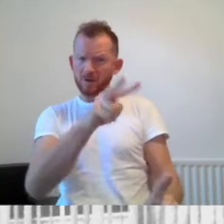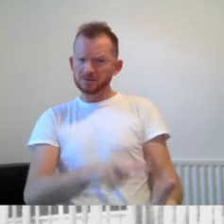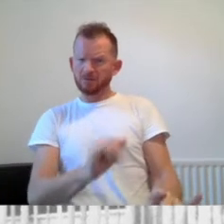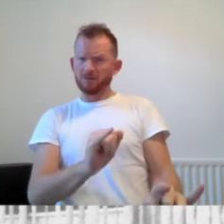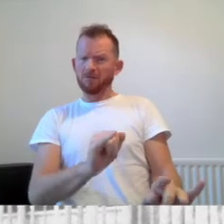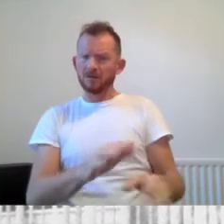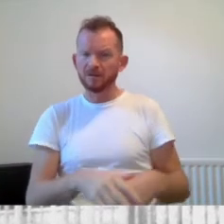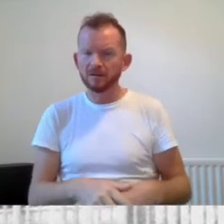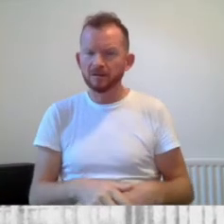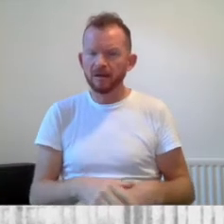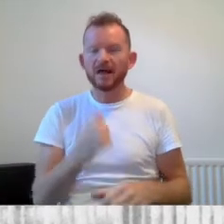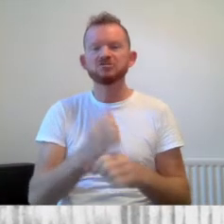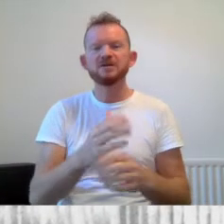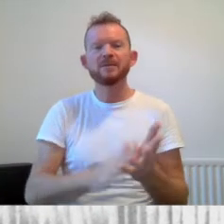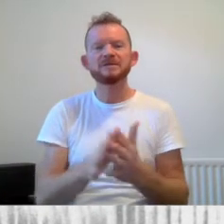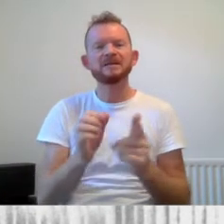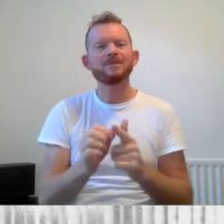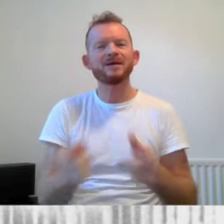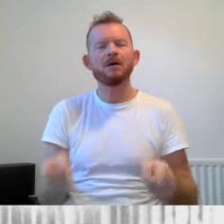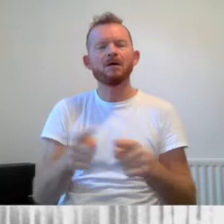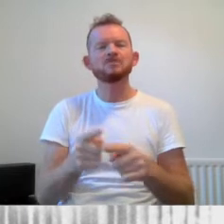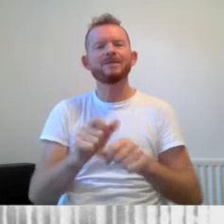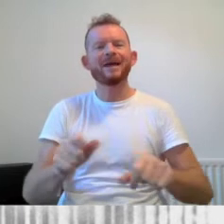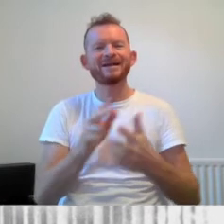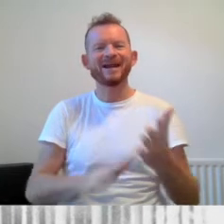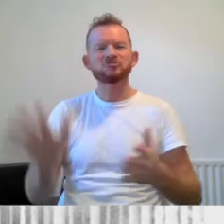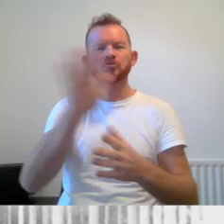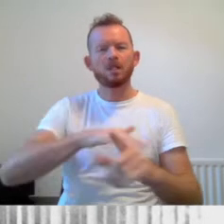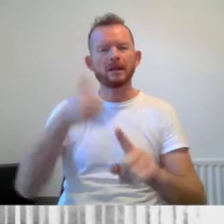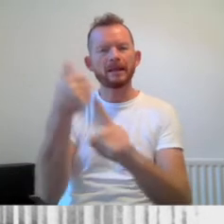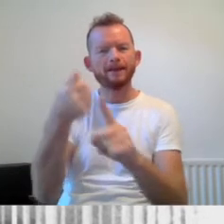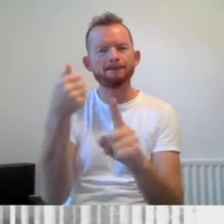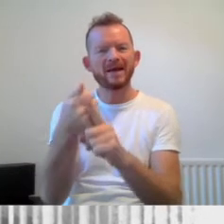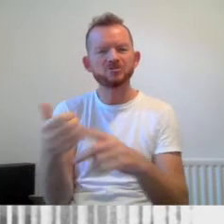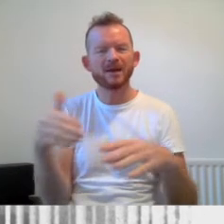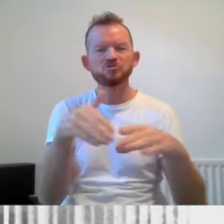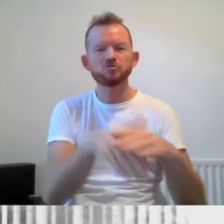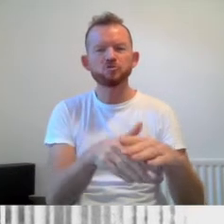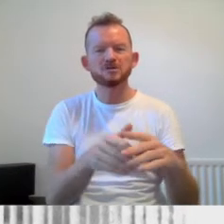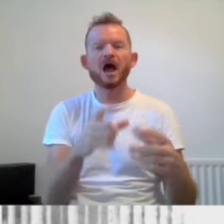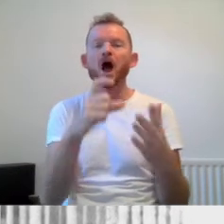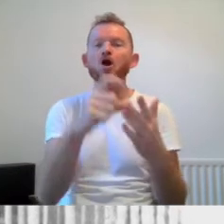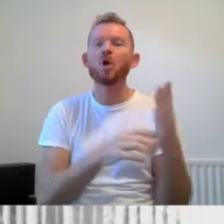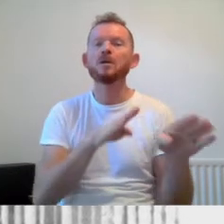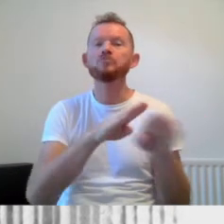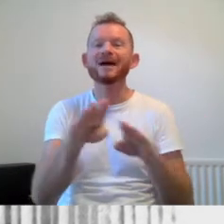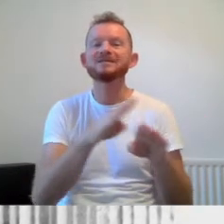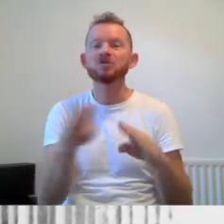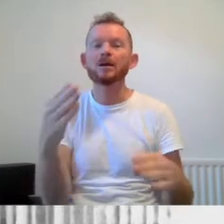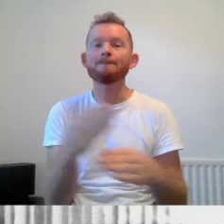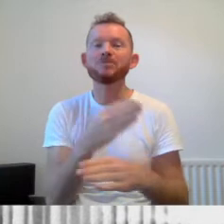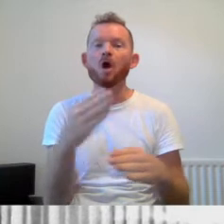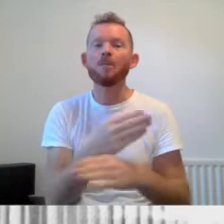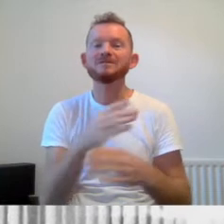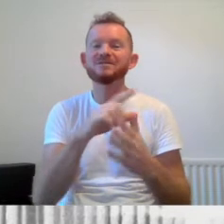GMCDP also began a national campaign to introduce a code of practice on the employment of disabled people in television.